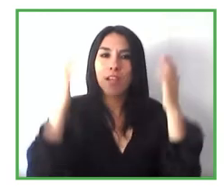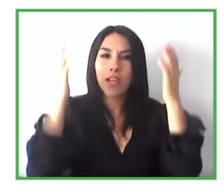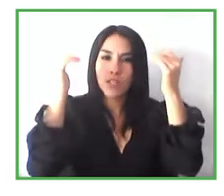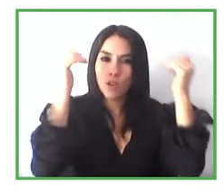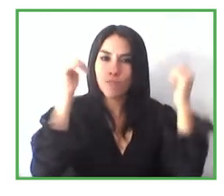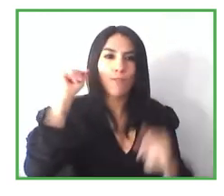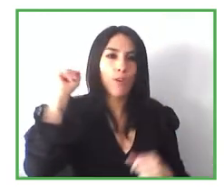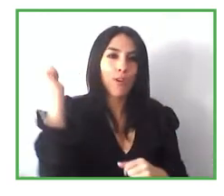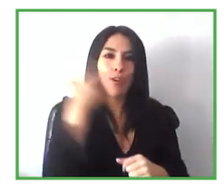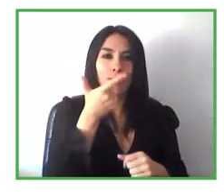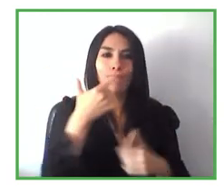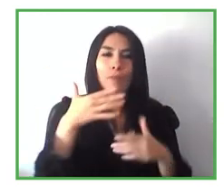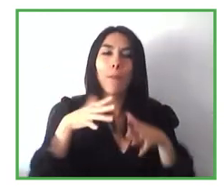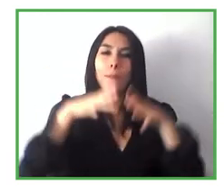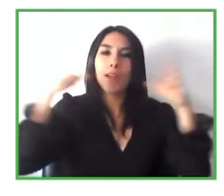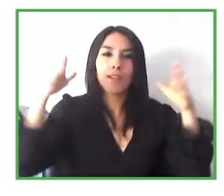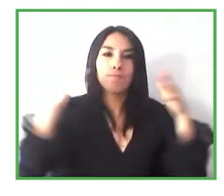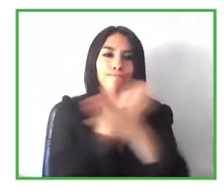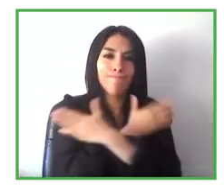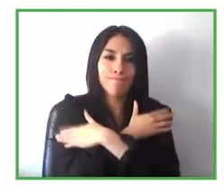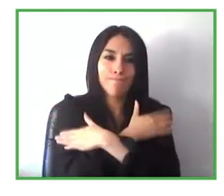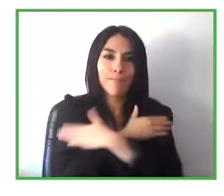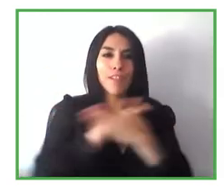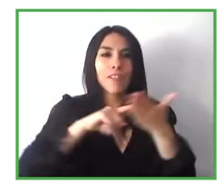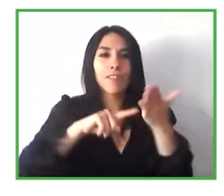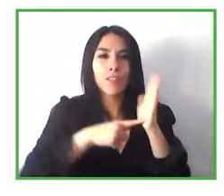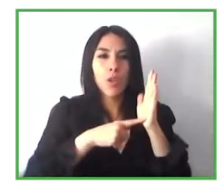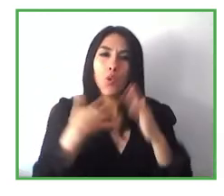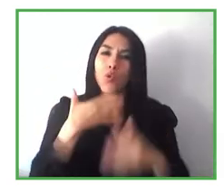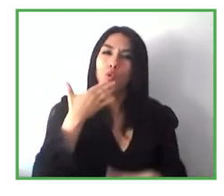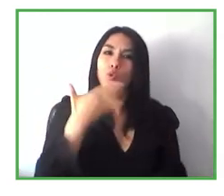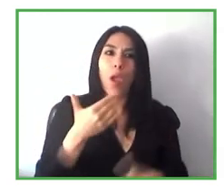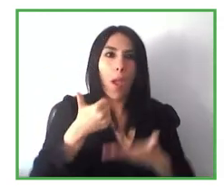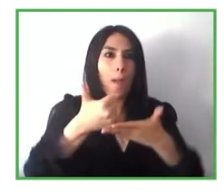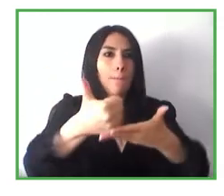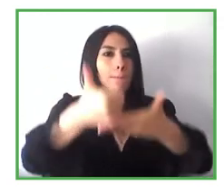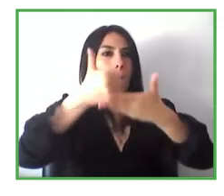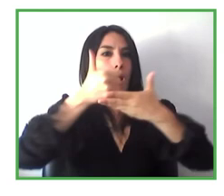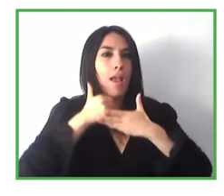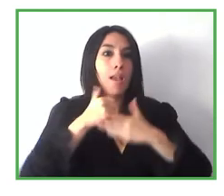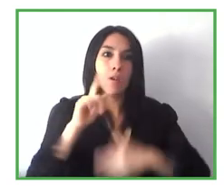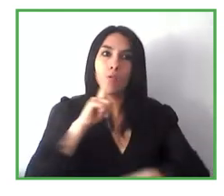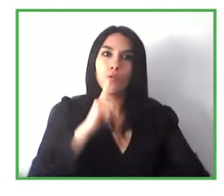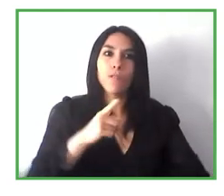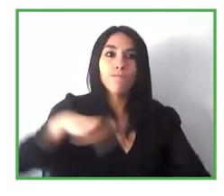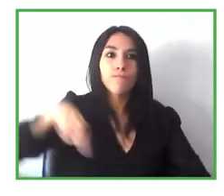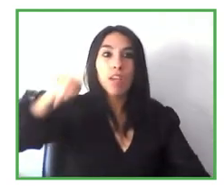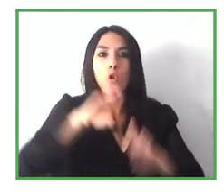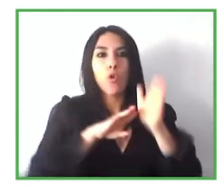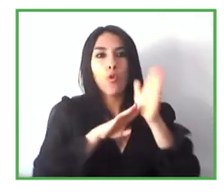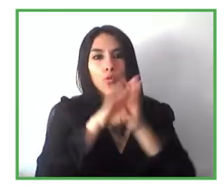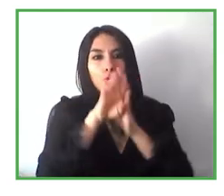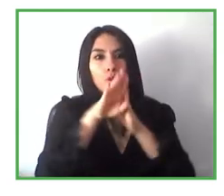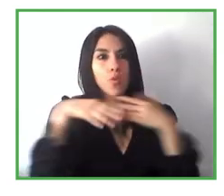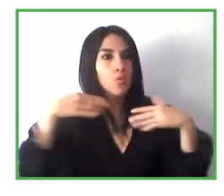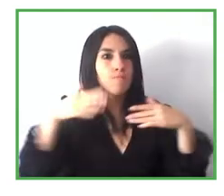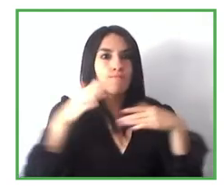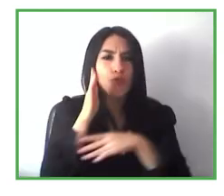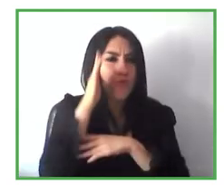The technologies are really great, really useful, and they're very, very beneficial